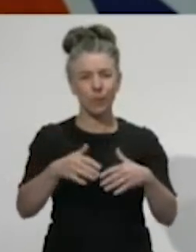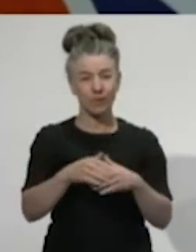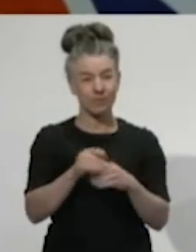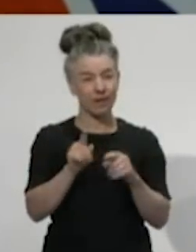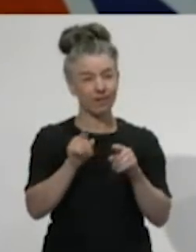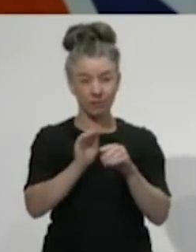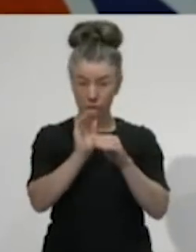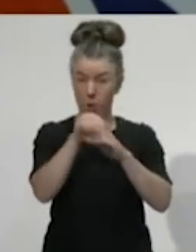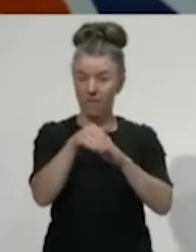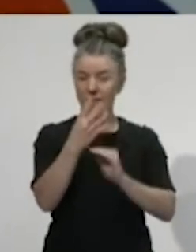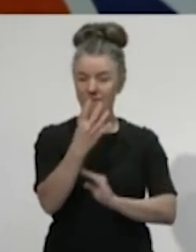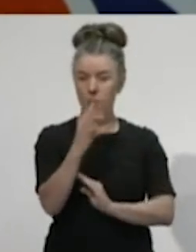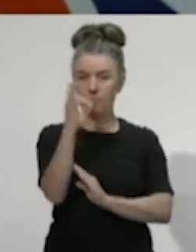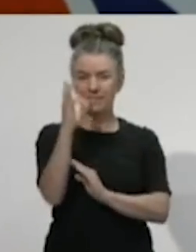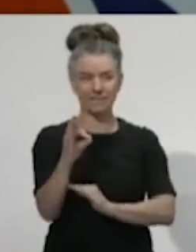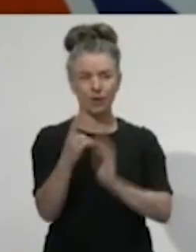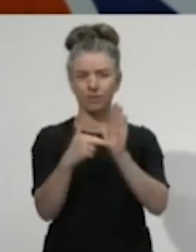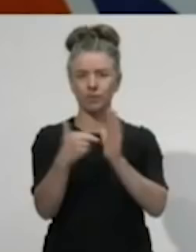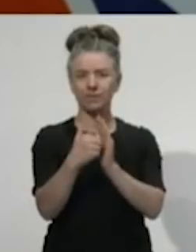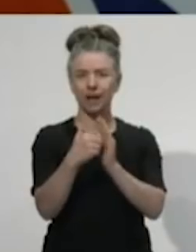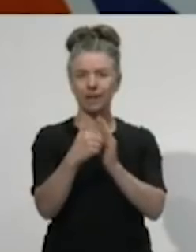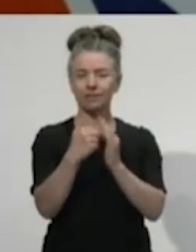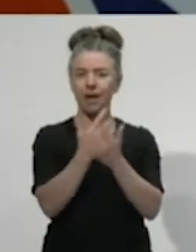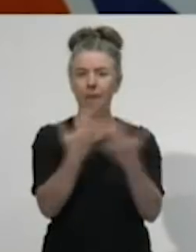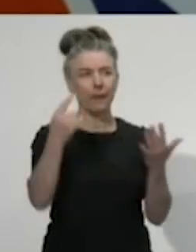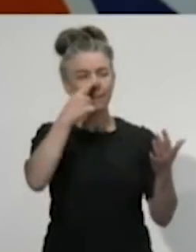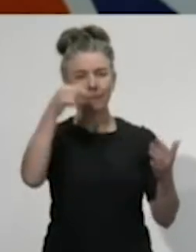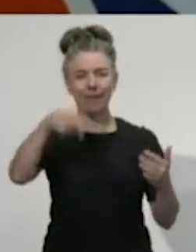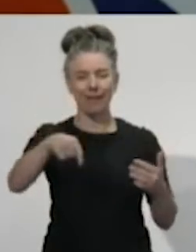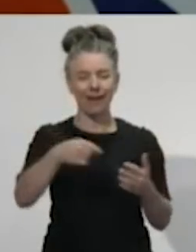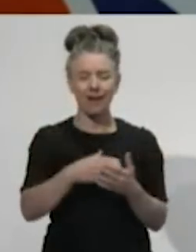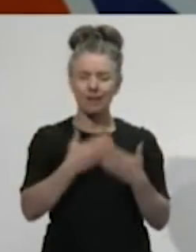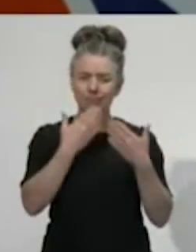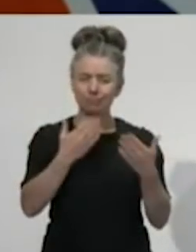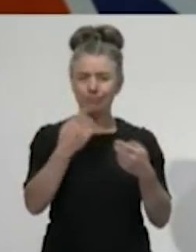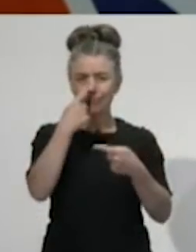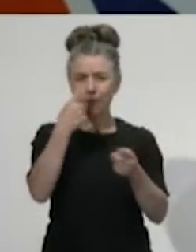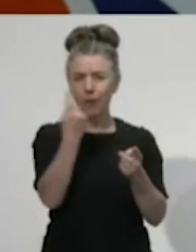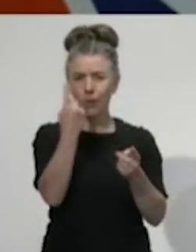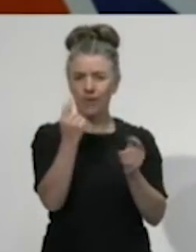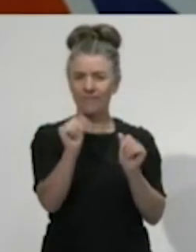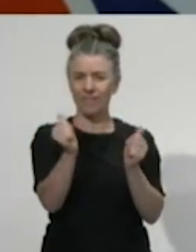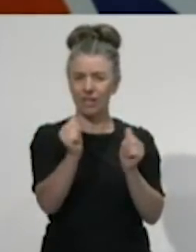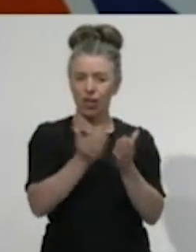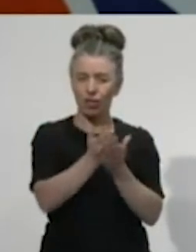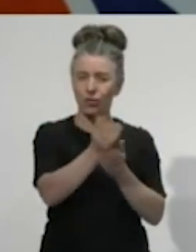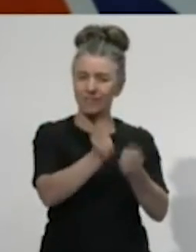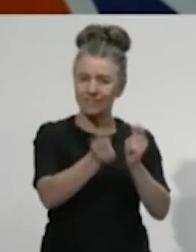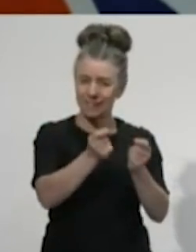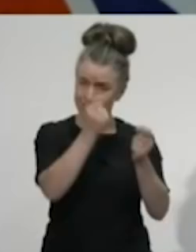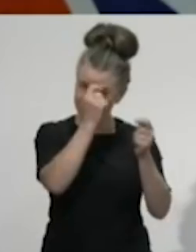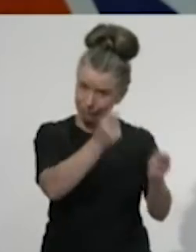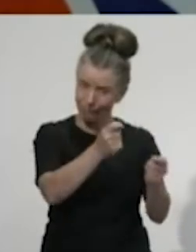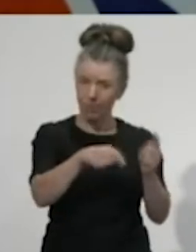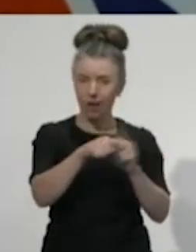of the population, is a significant achievement. I want to recognise everybody who has been tested, as well as the many, many